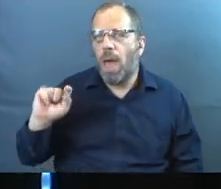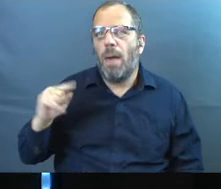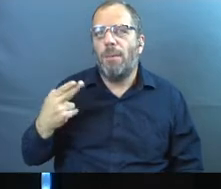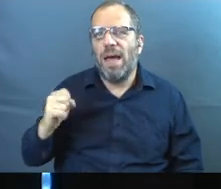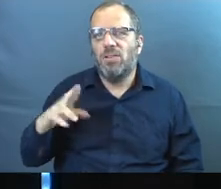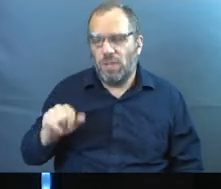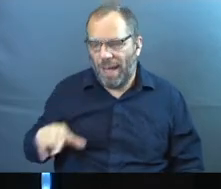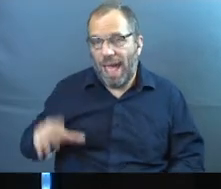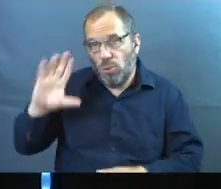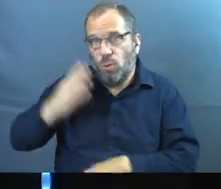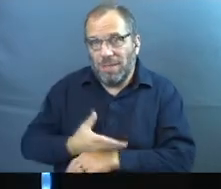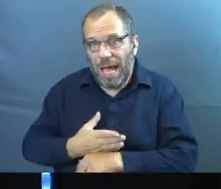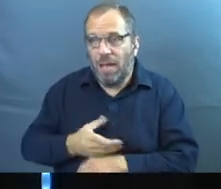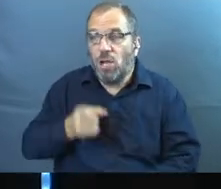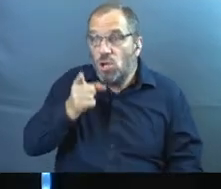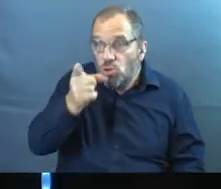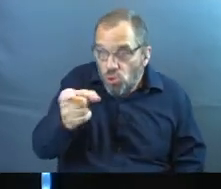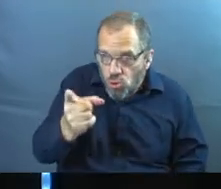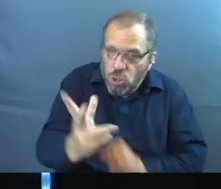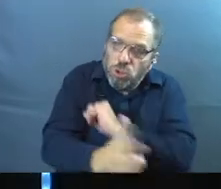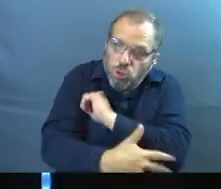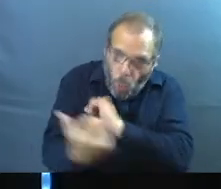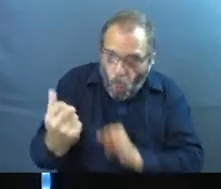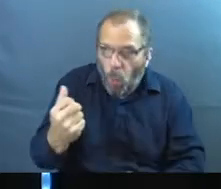This is your new son. You are the man.